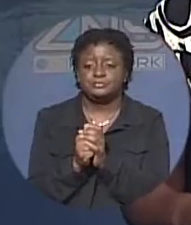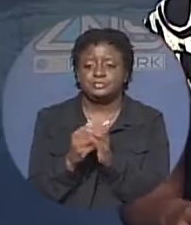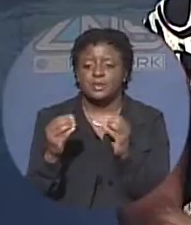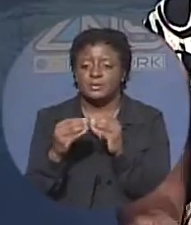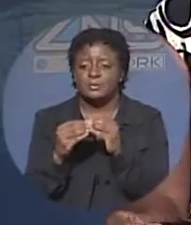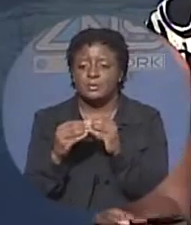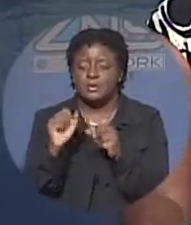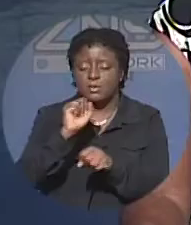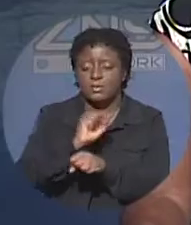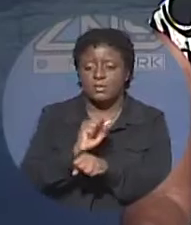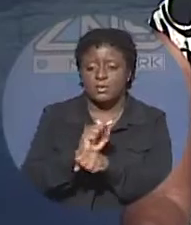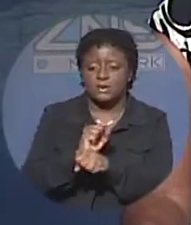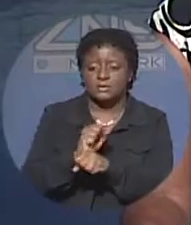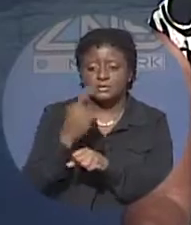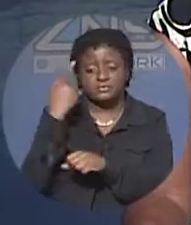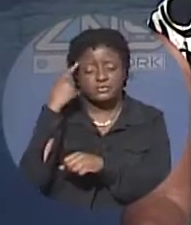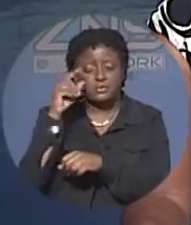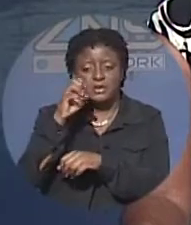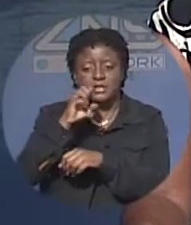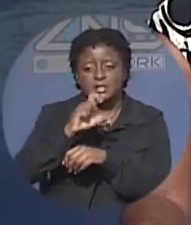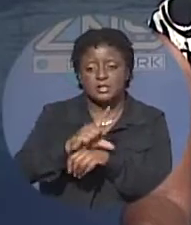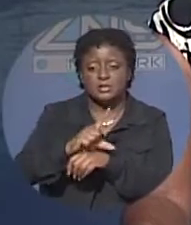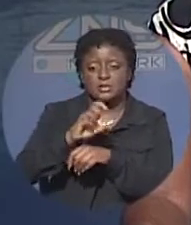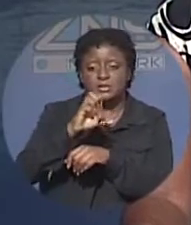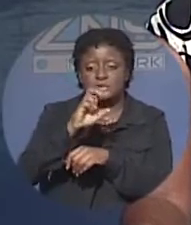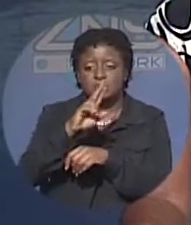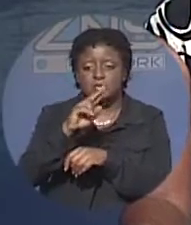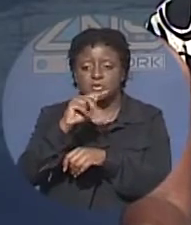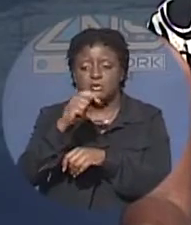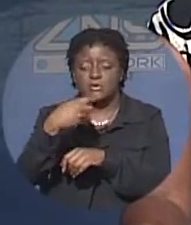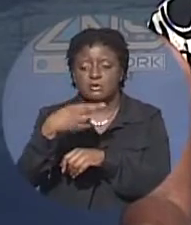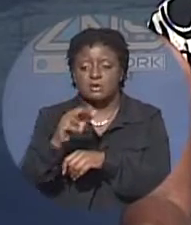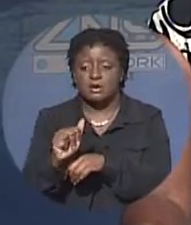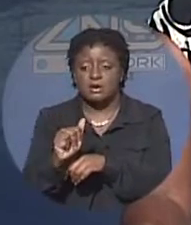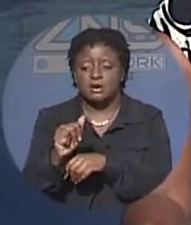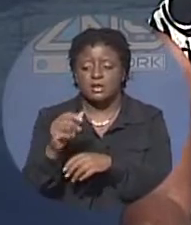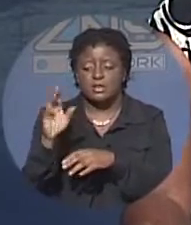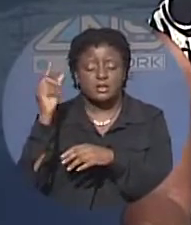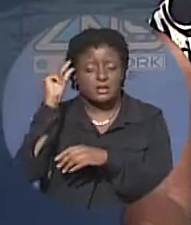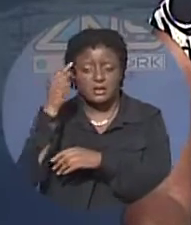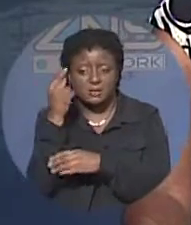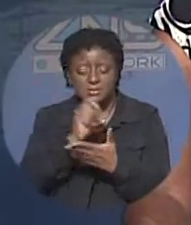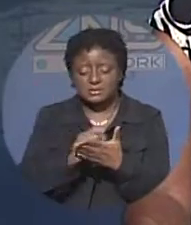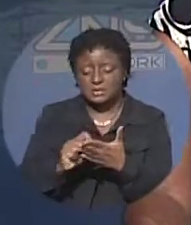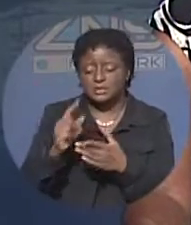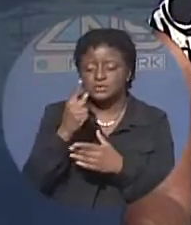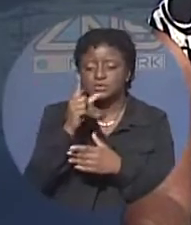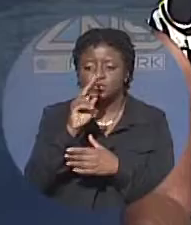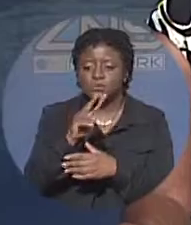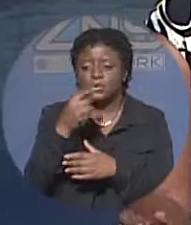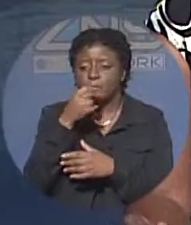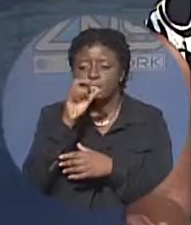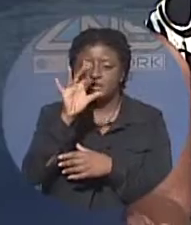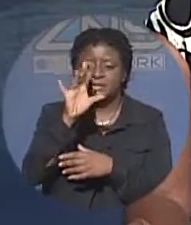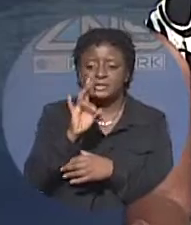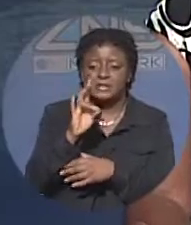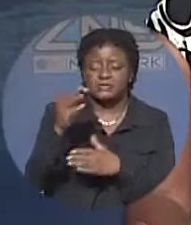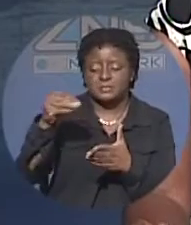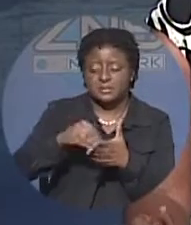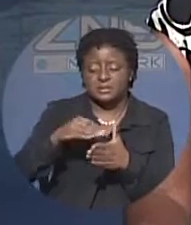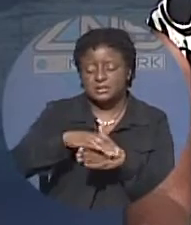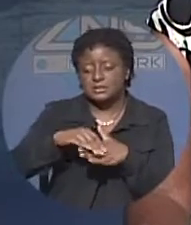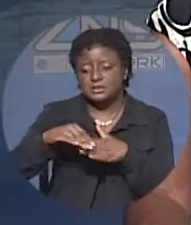infrastructural works airmarked for eluthera recently the government signed a 2.7 million dollar contract for upgrades to the three island dock in north